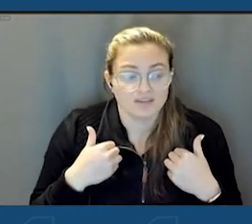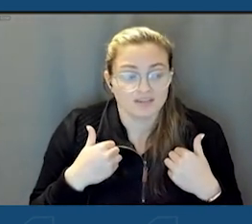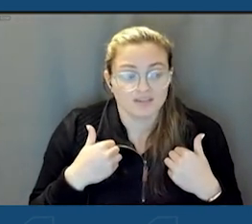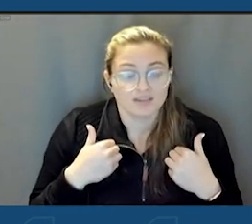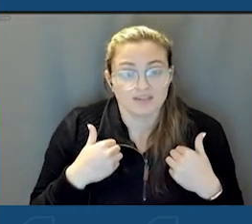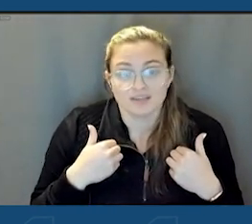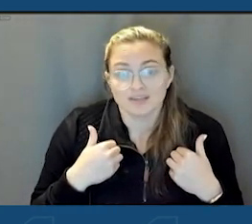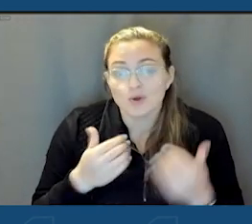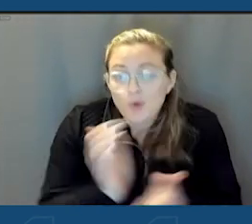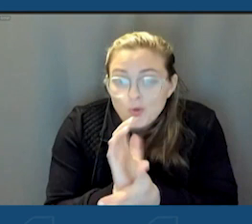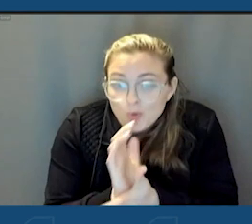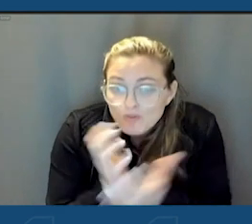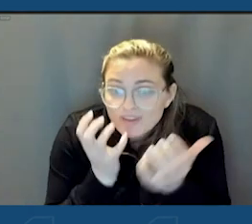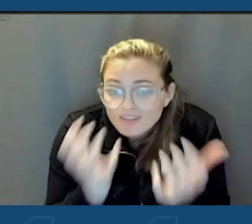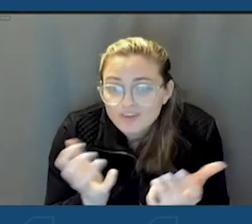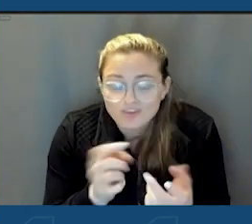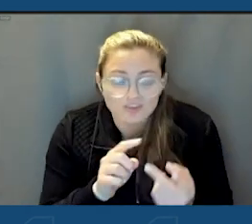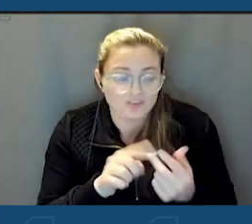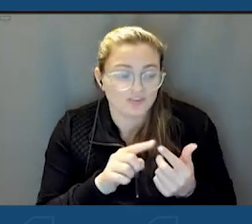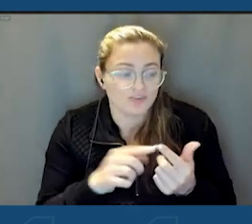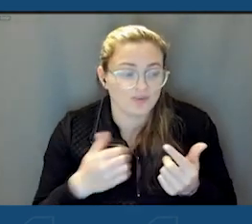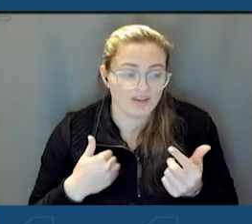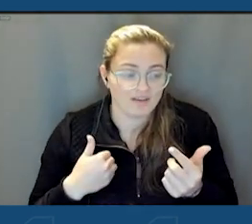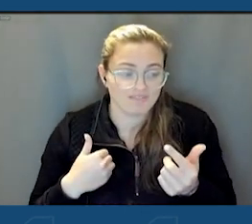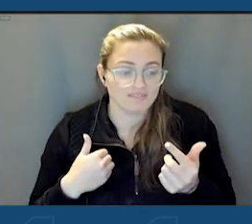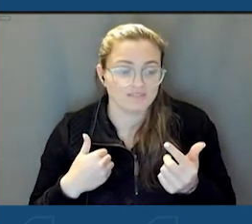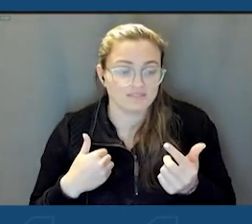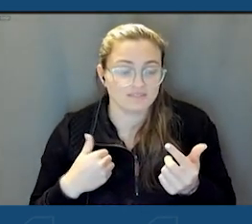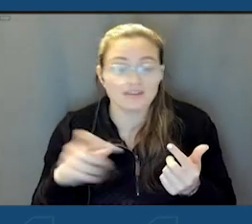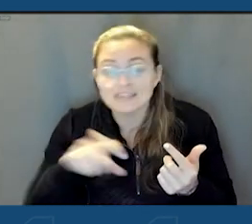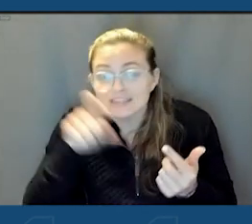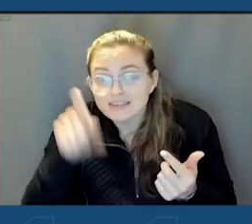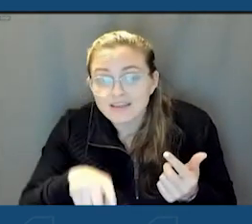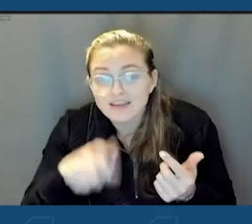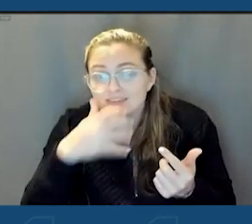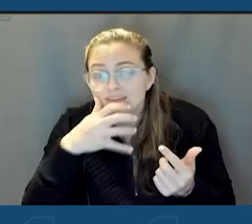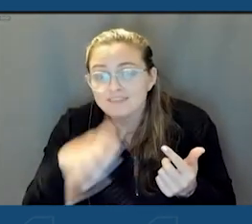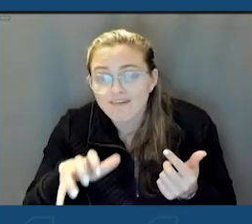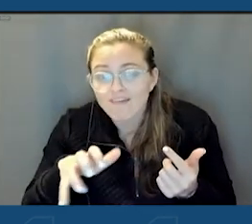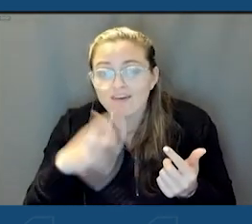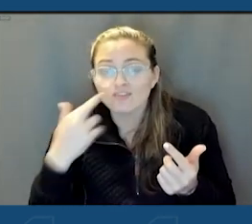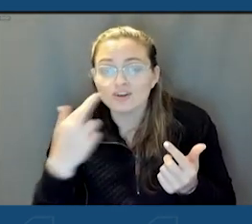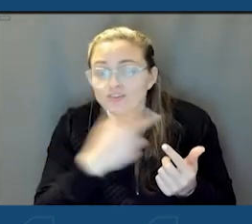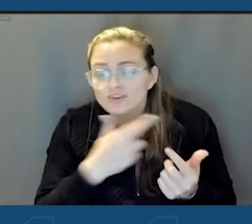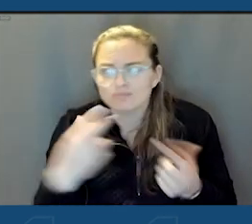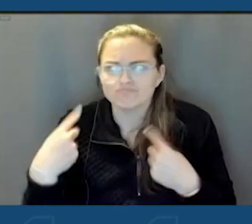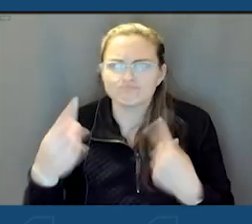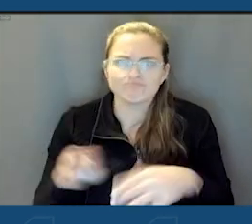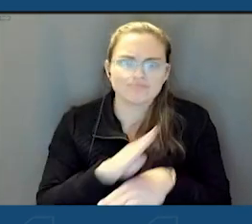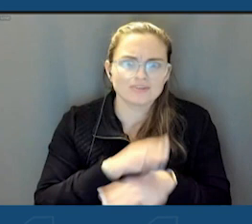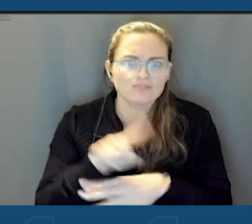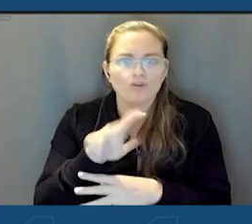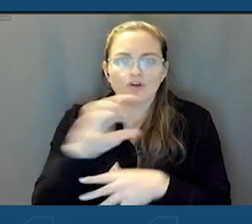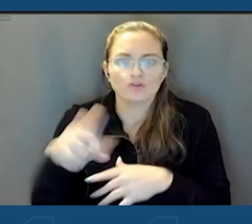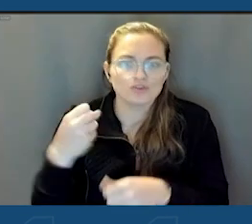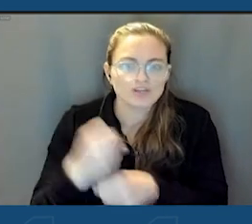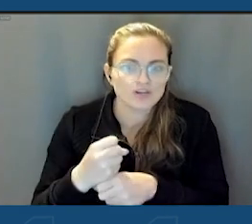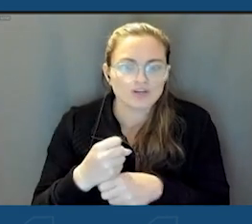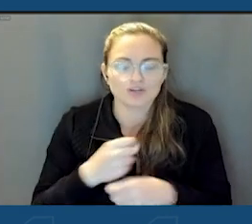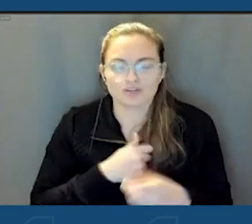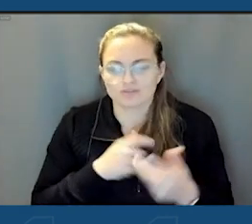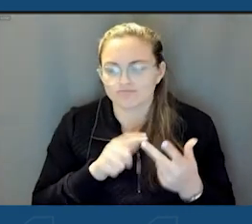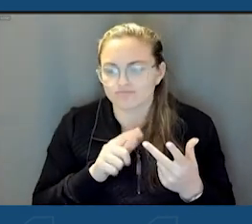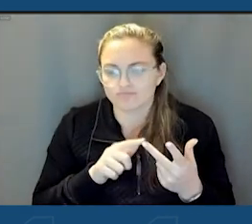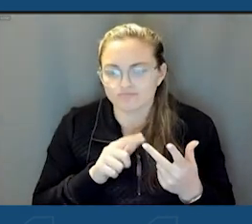a movie theater. We have a, uh, a Texas hot restaurant that's been in business for a hundred years. We